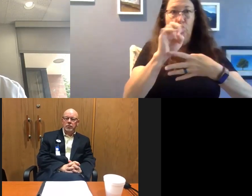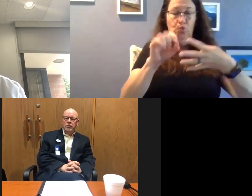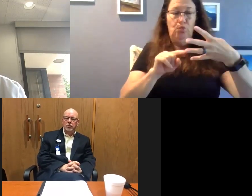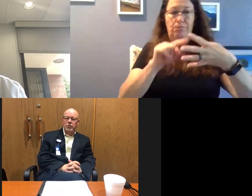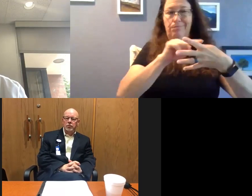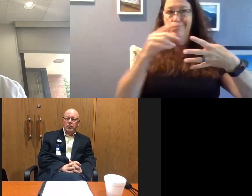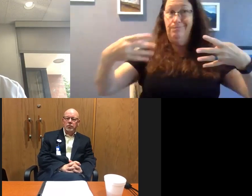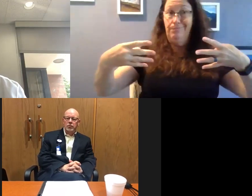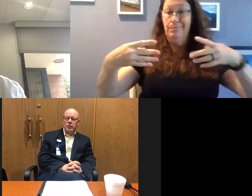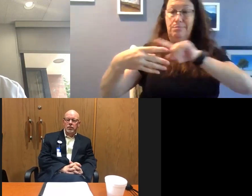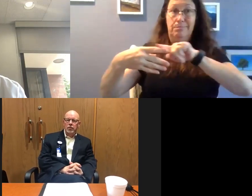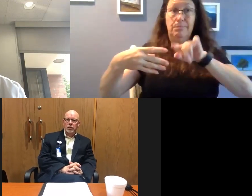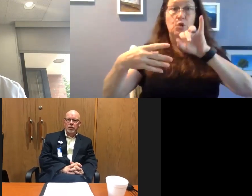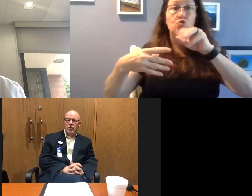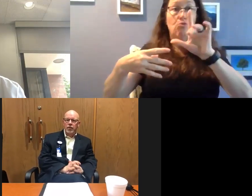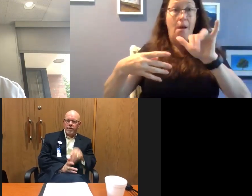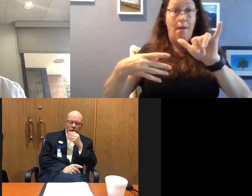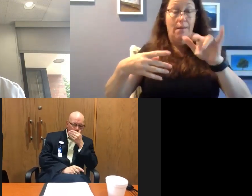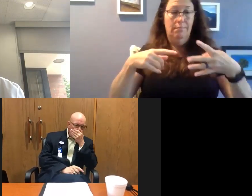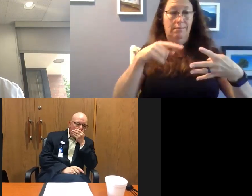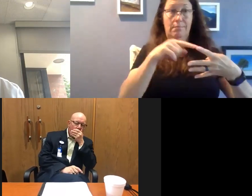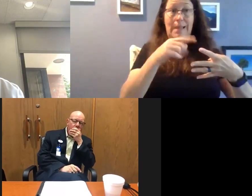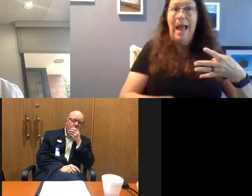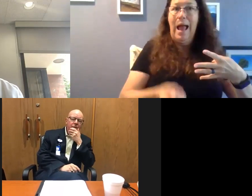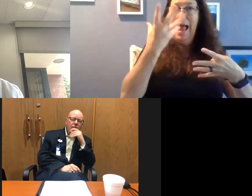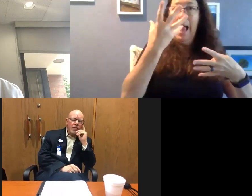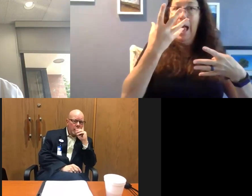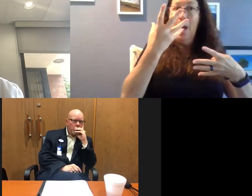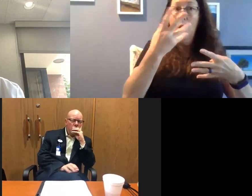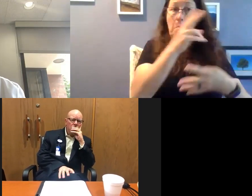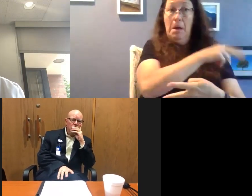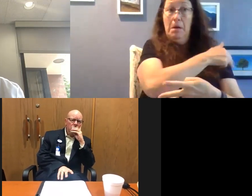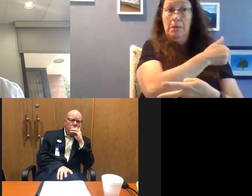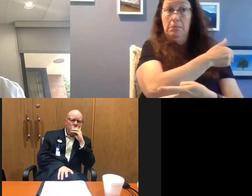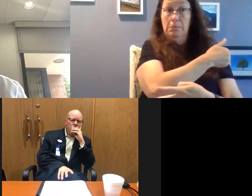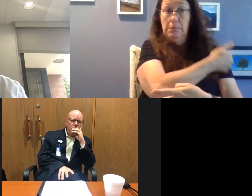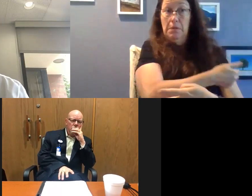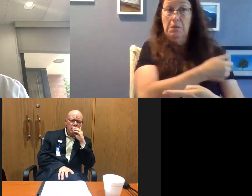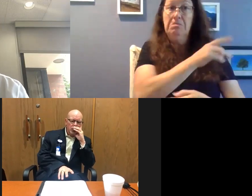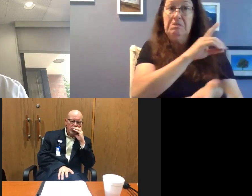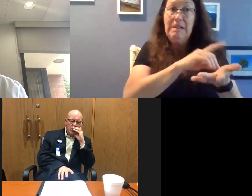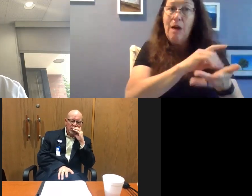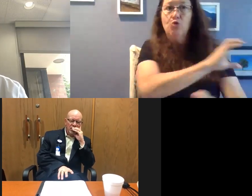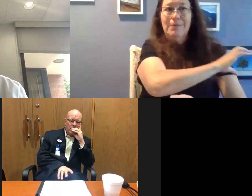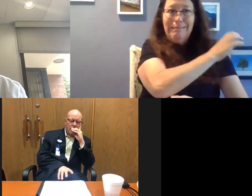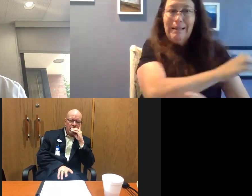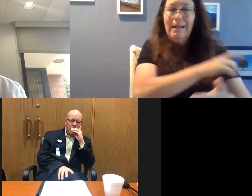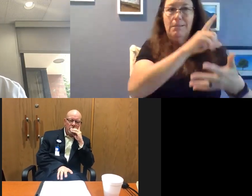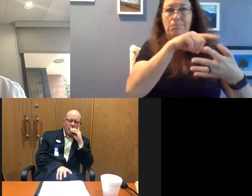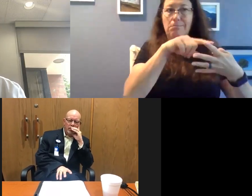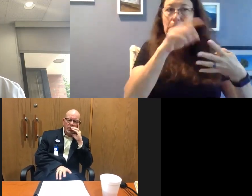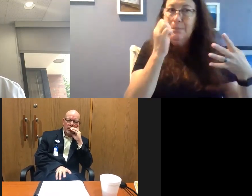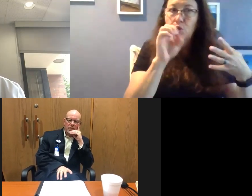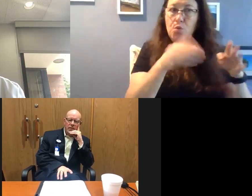the number of symptomatic patients we saw in our physician offices, clinics, urgent cares, emergency